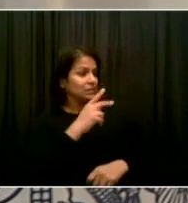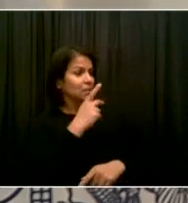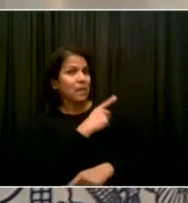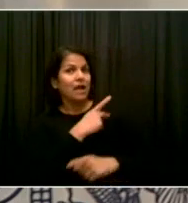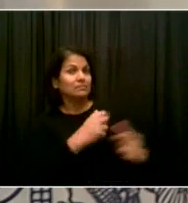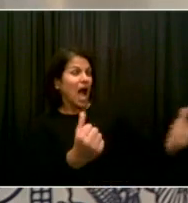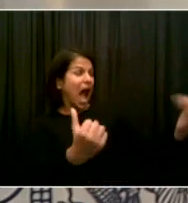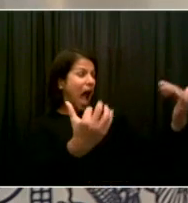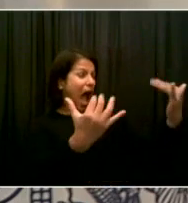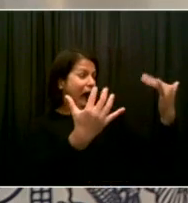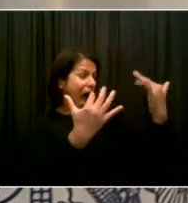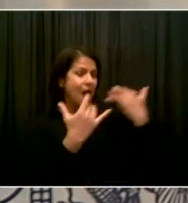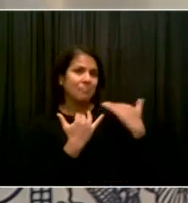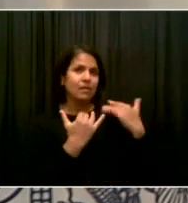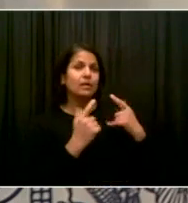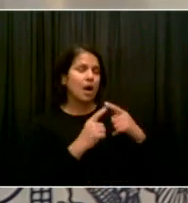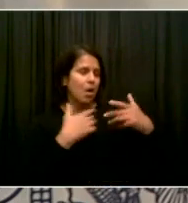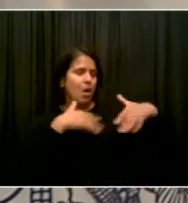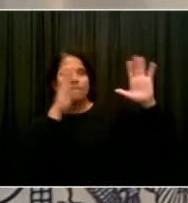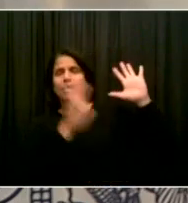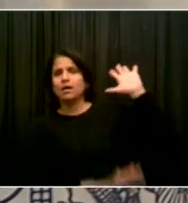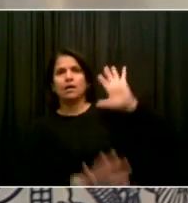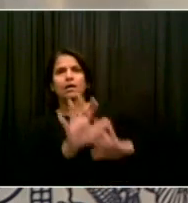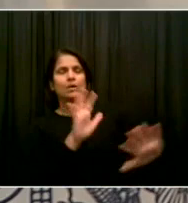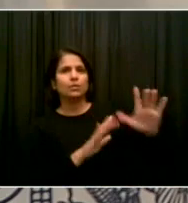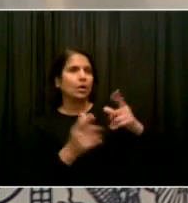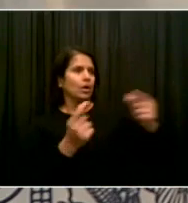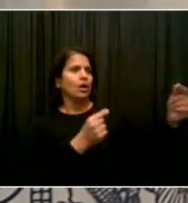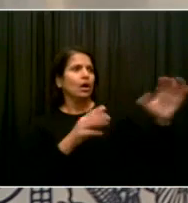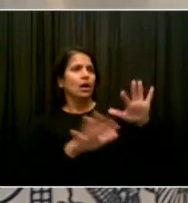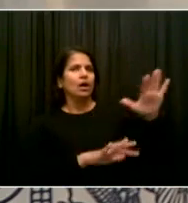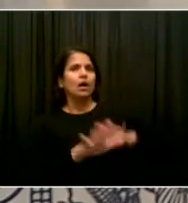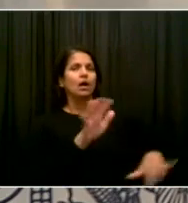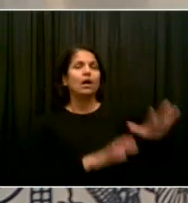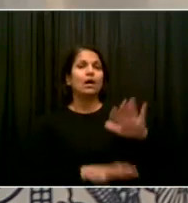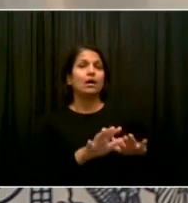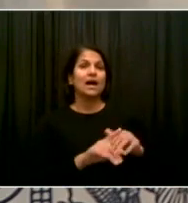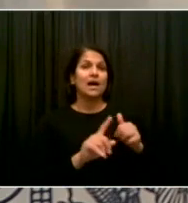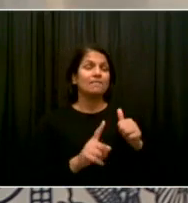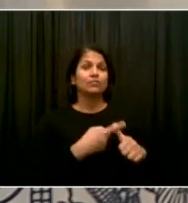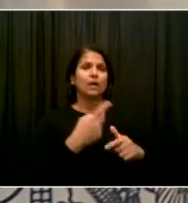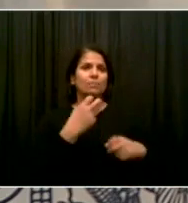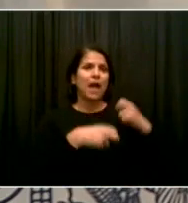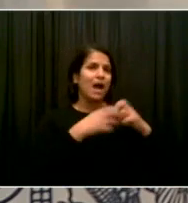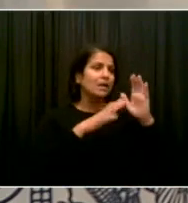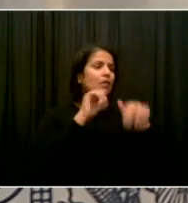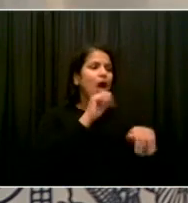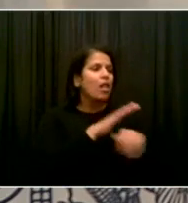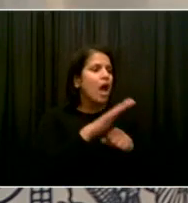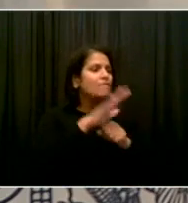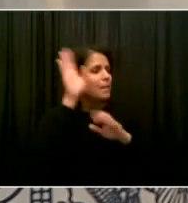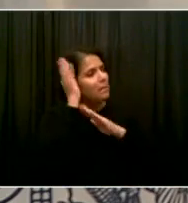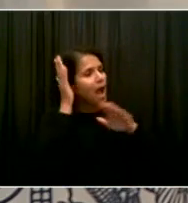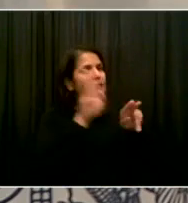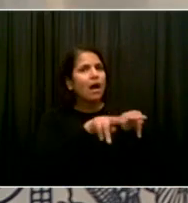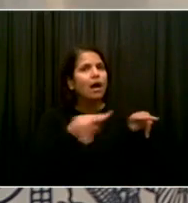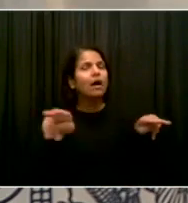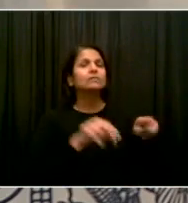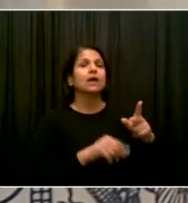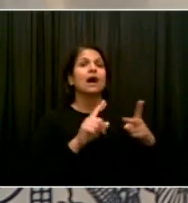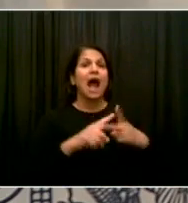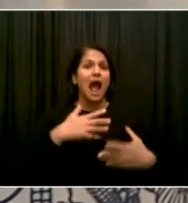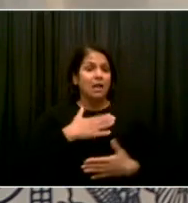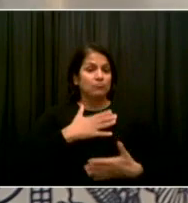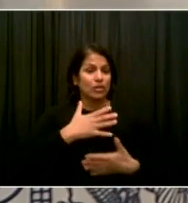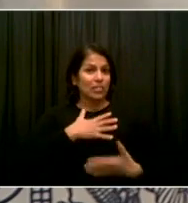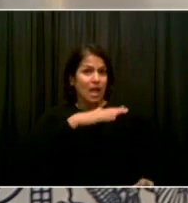Everyone was thinking at first it was literally physical space. It was beds. It was, you know, ventilators. That was all true. But what became clearer and clearer